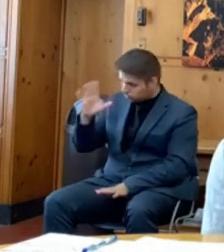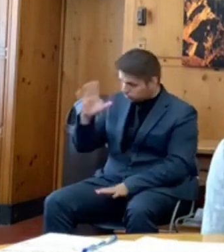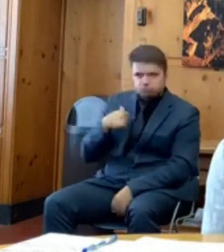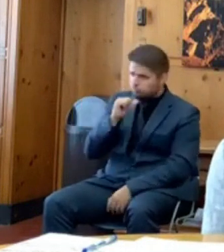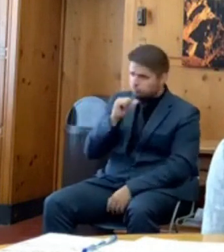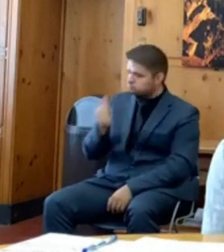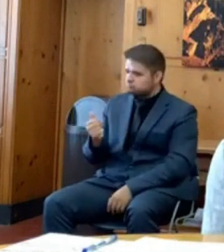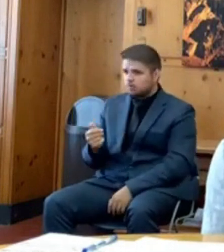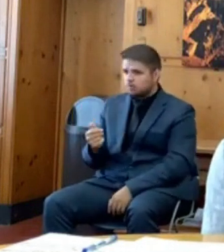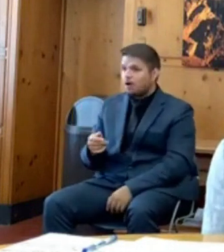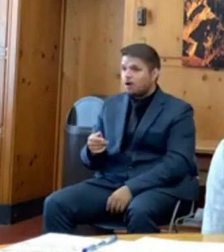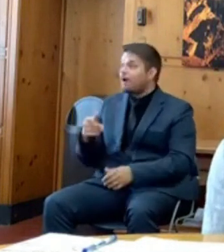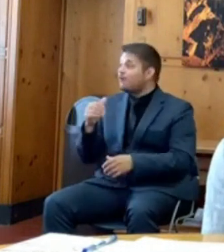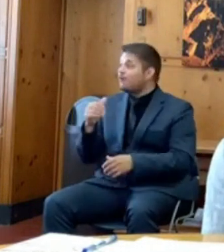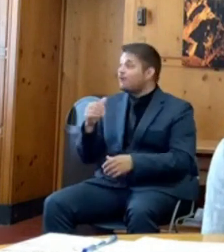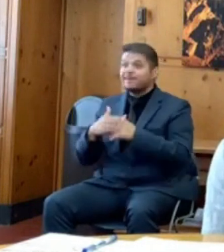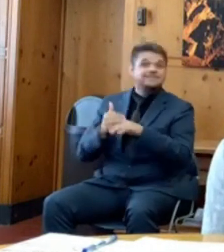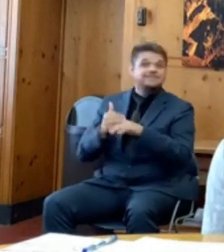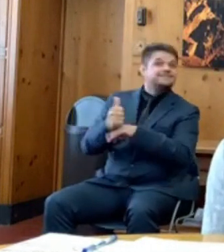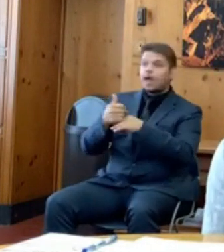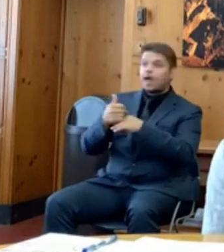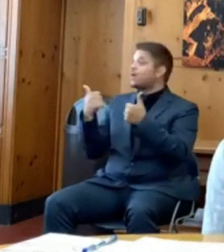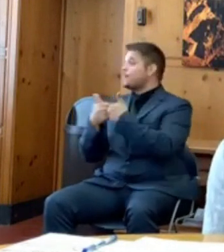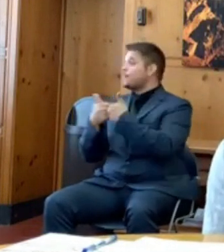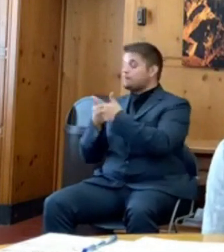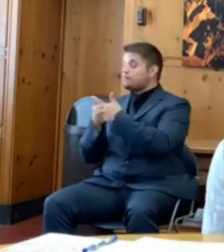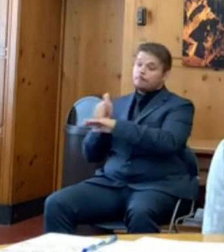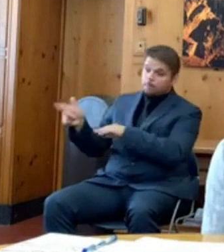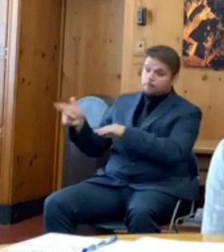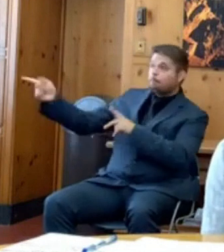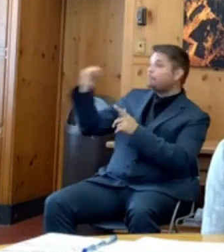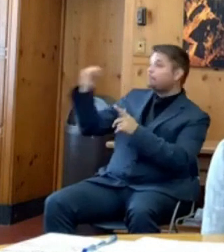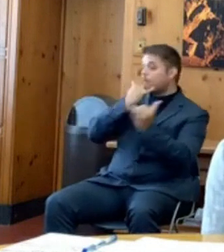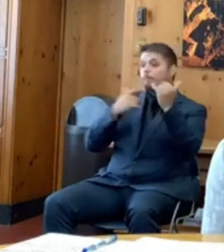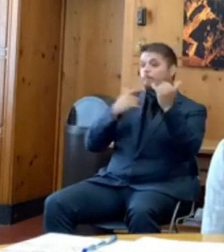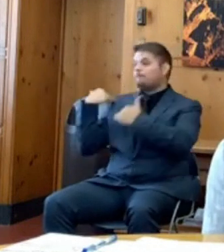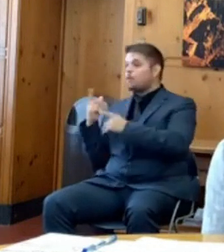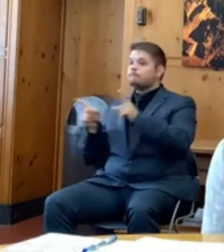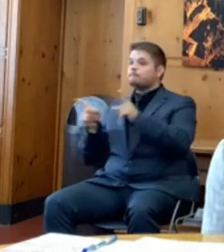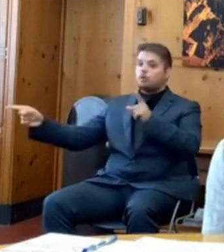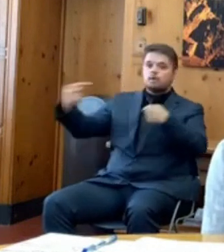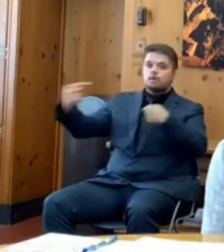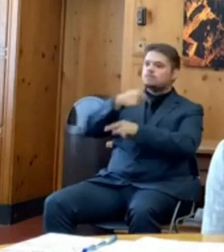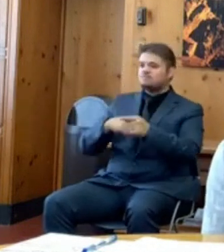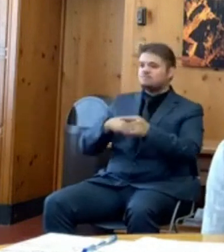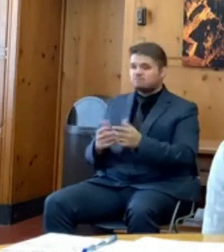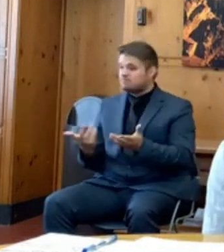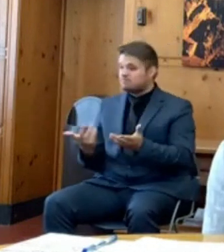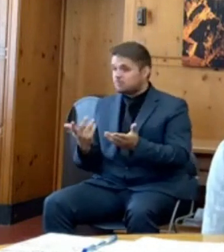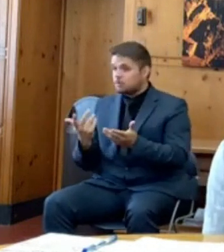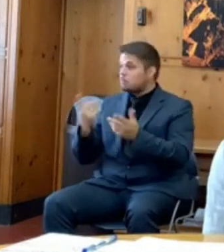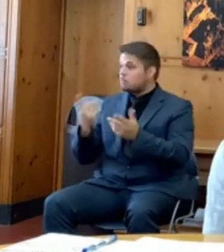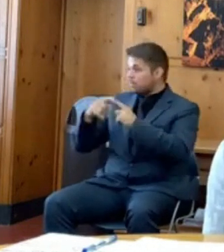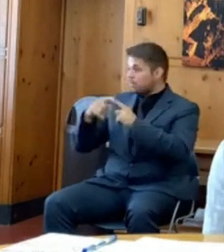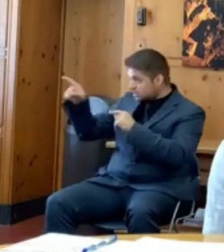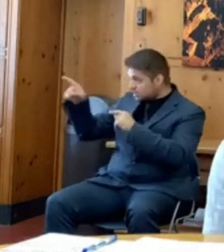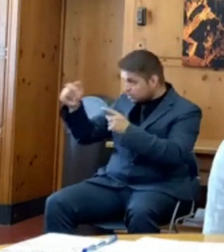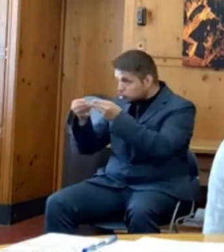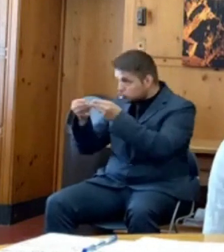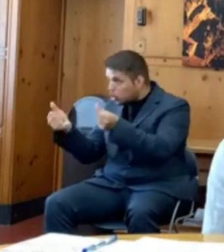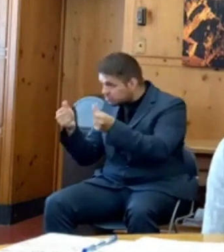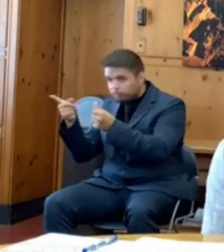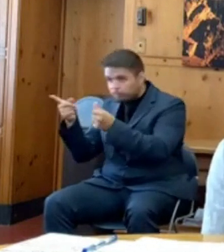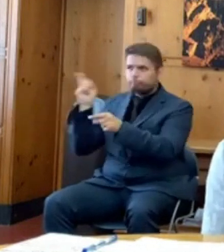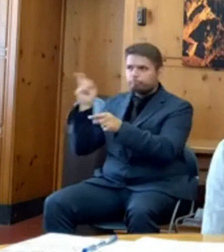When I talk to lawmakers and ask them if they had another solution, they absolutely did not. In terms of